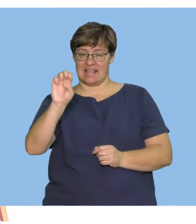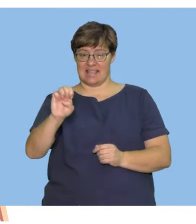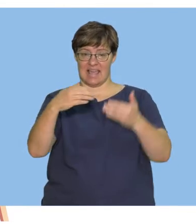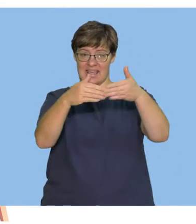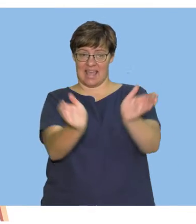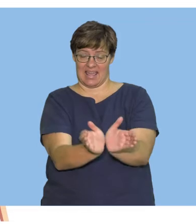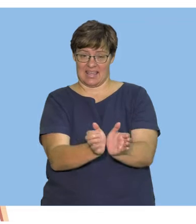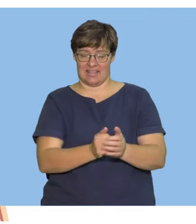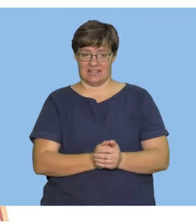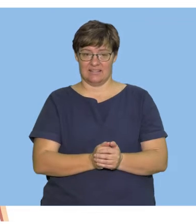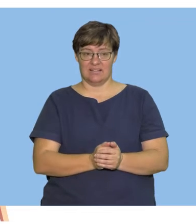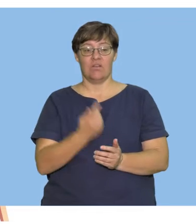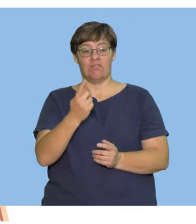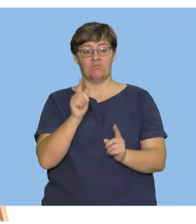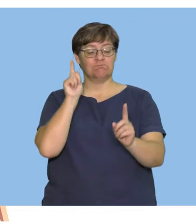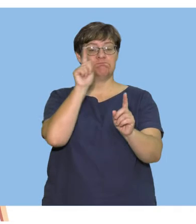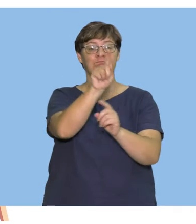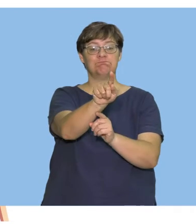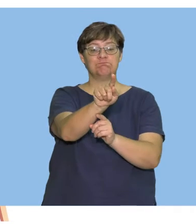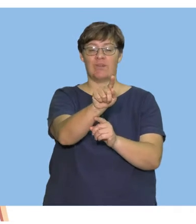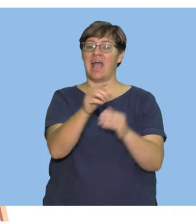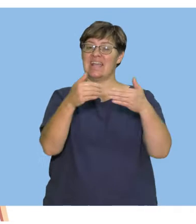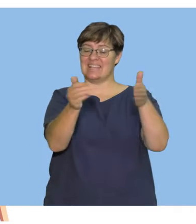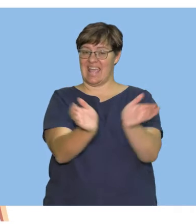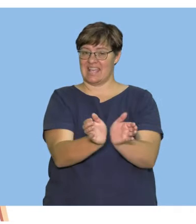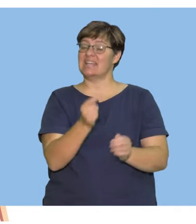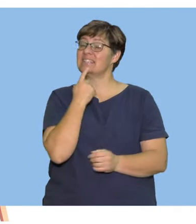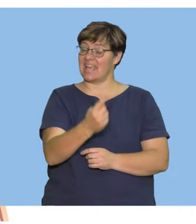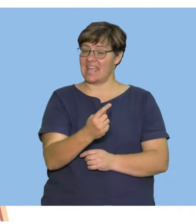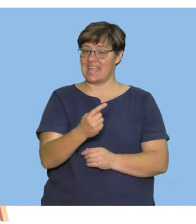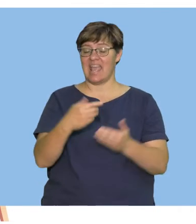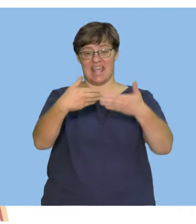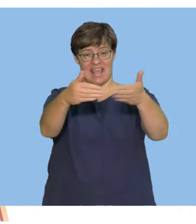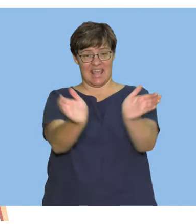Now put your finger on the cake in the picture and say cake.